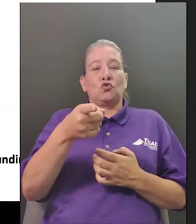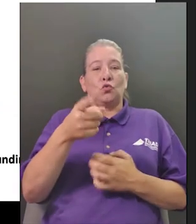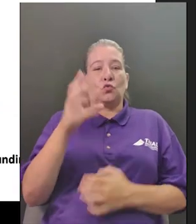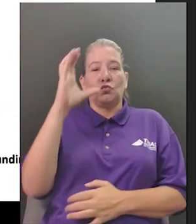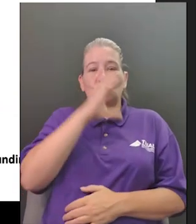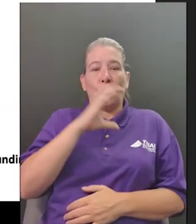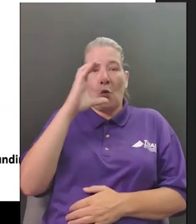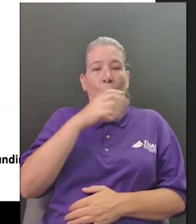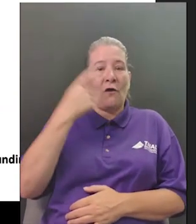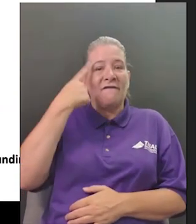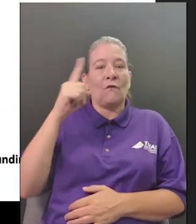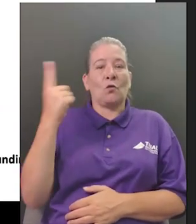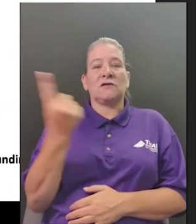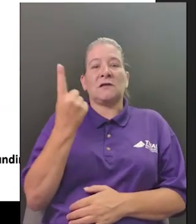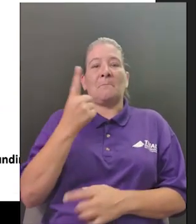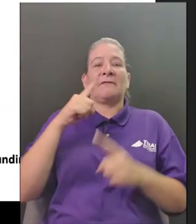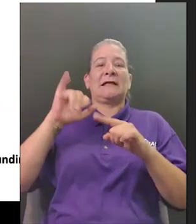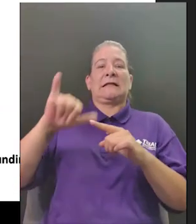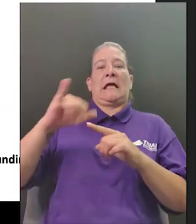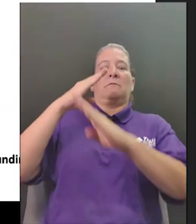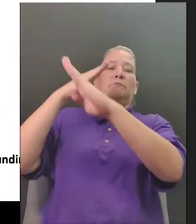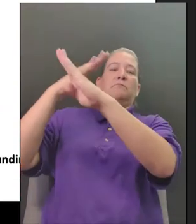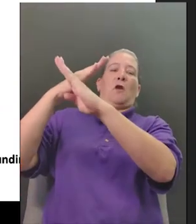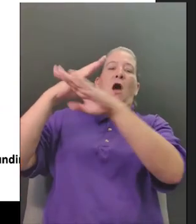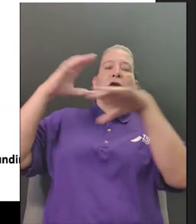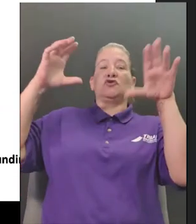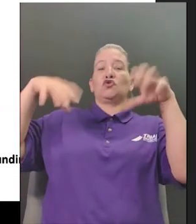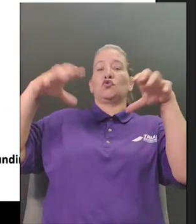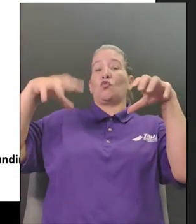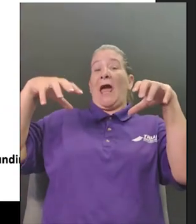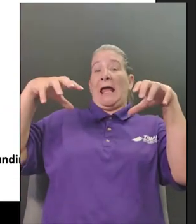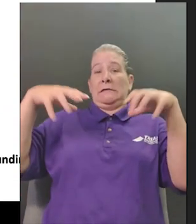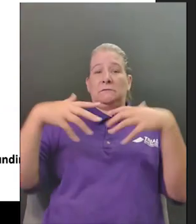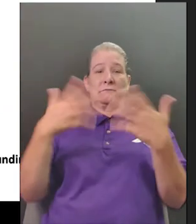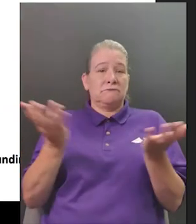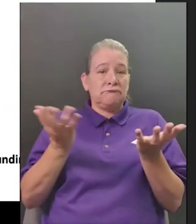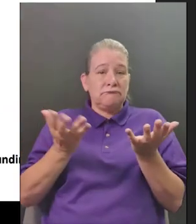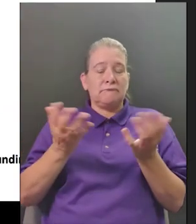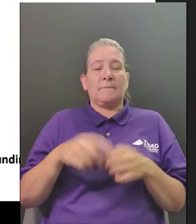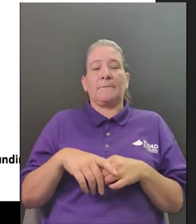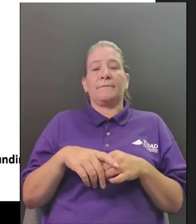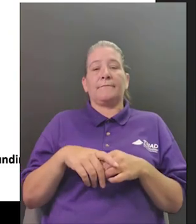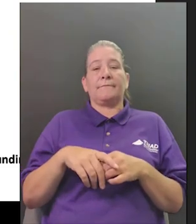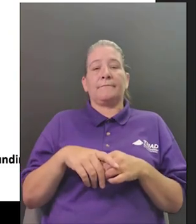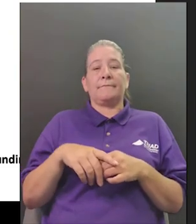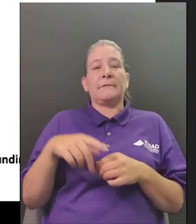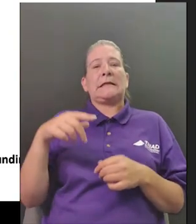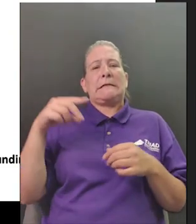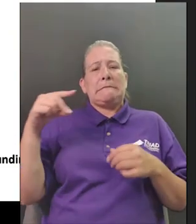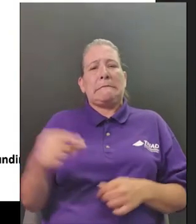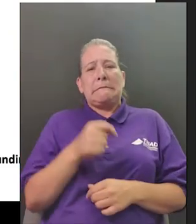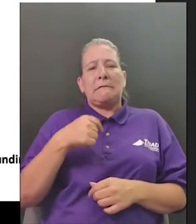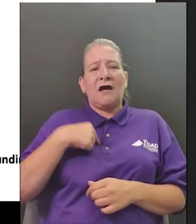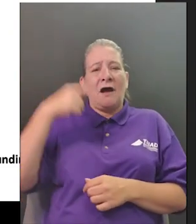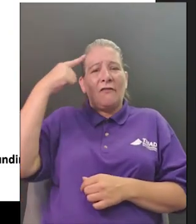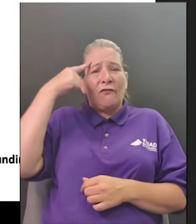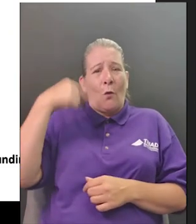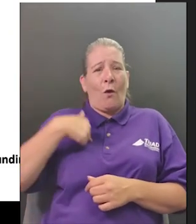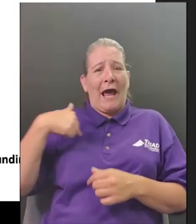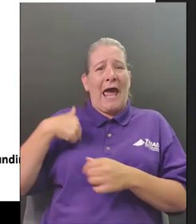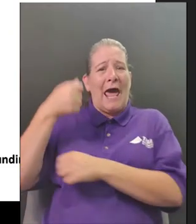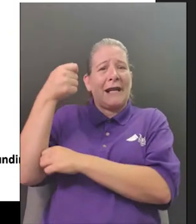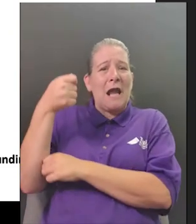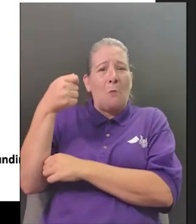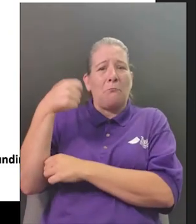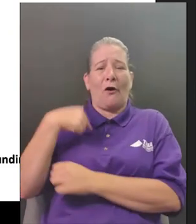warm if you were like sibyl i don't think i remembered my thing i had an umbrella with me and i